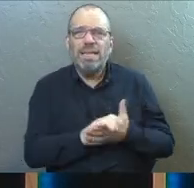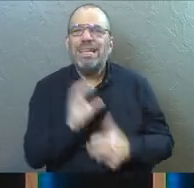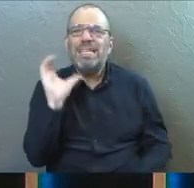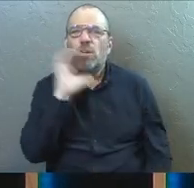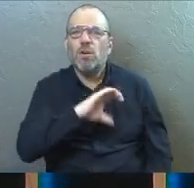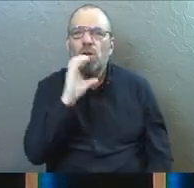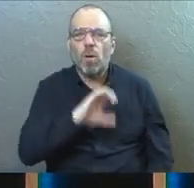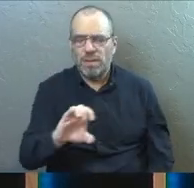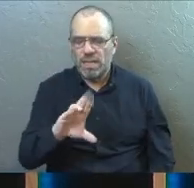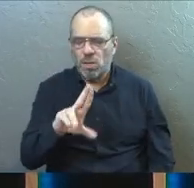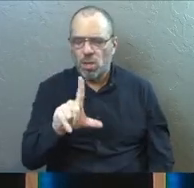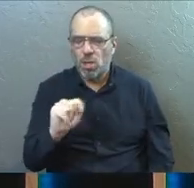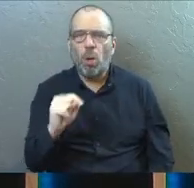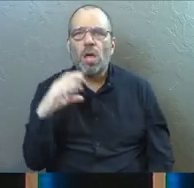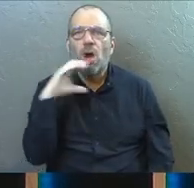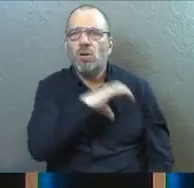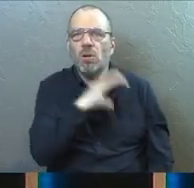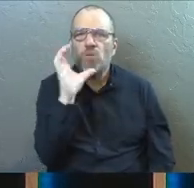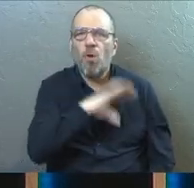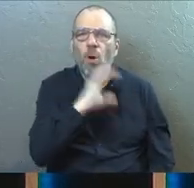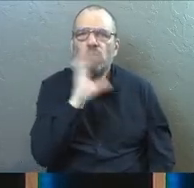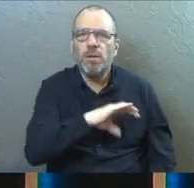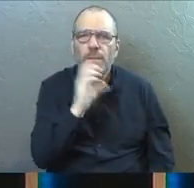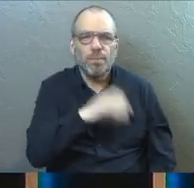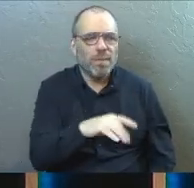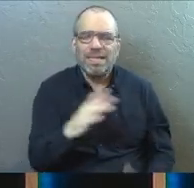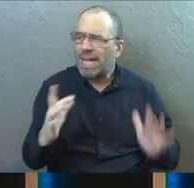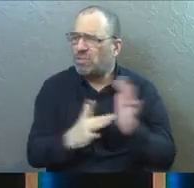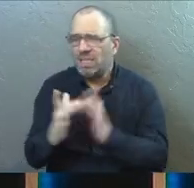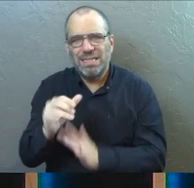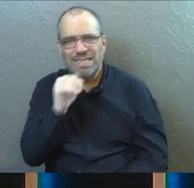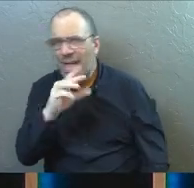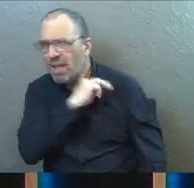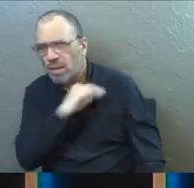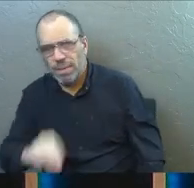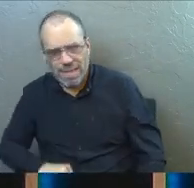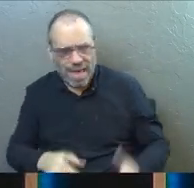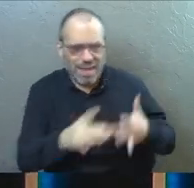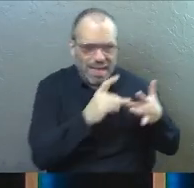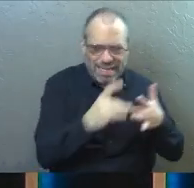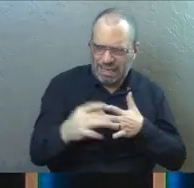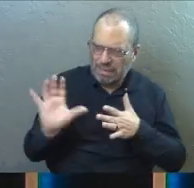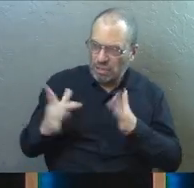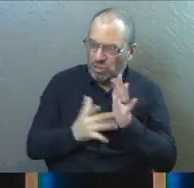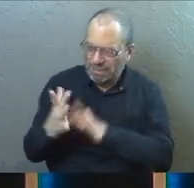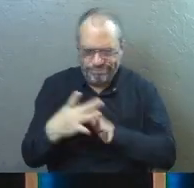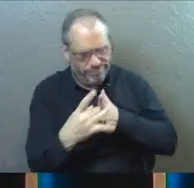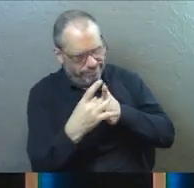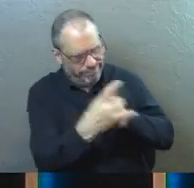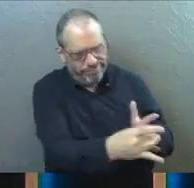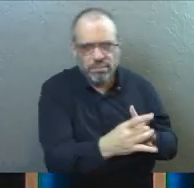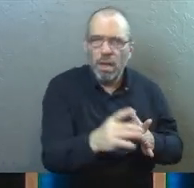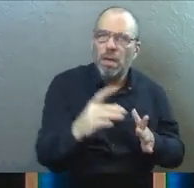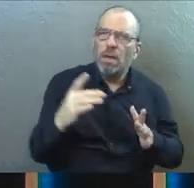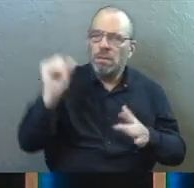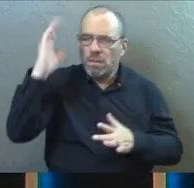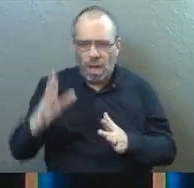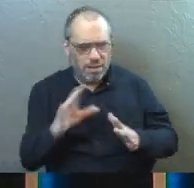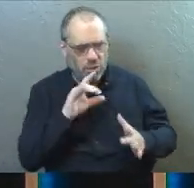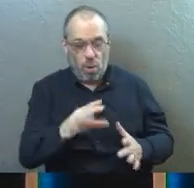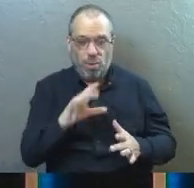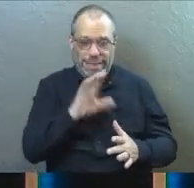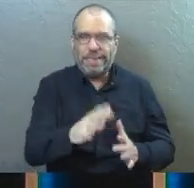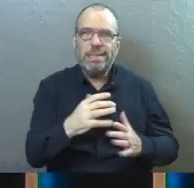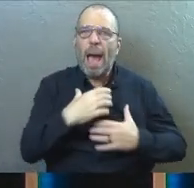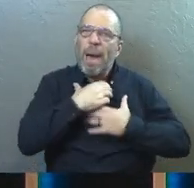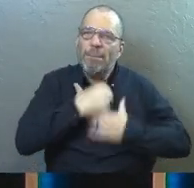He believes that they're preaching what's wrong. He believes Jesus is not the Messiah and that they're leading people away from God. And so in his